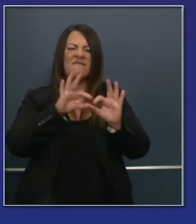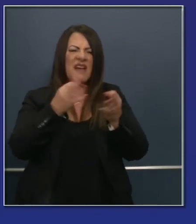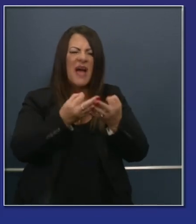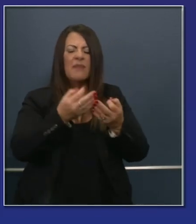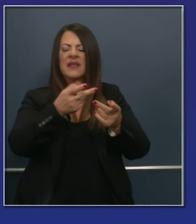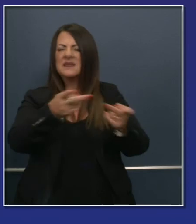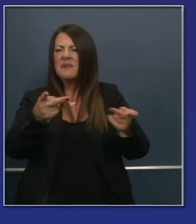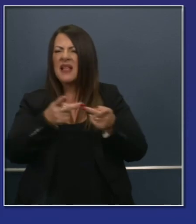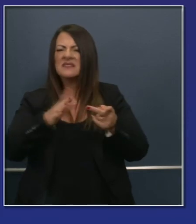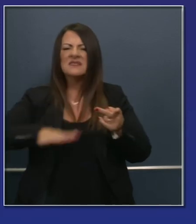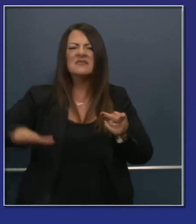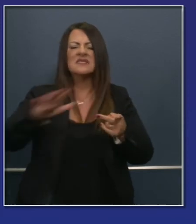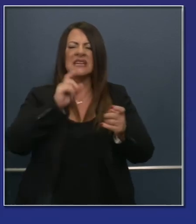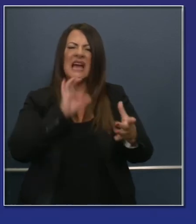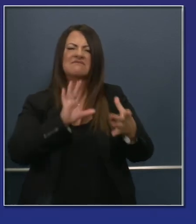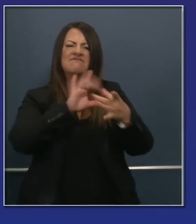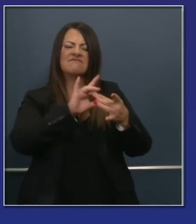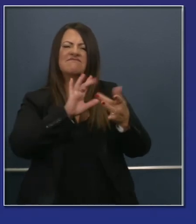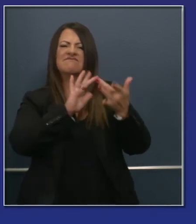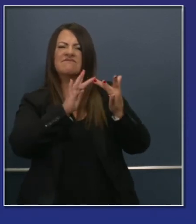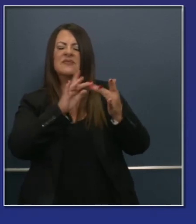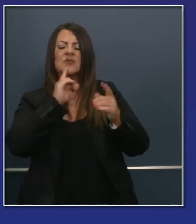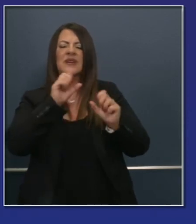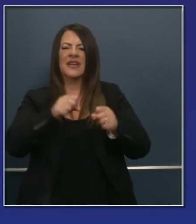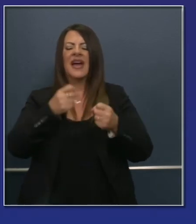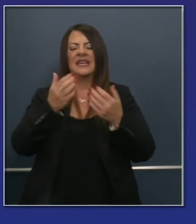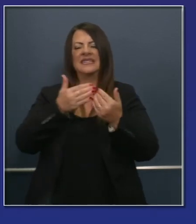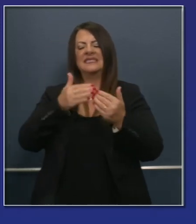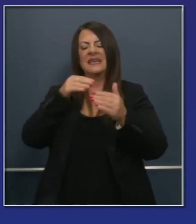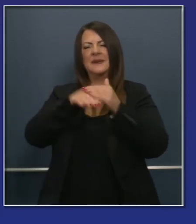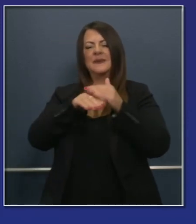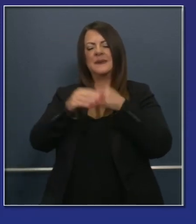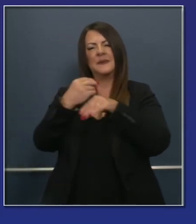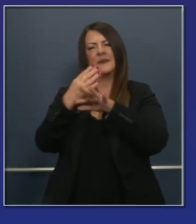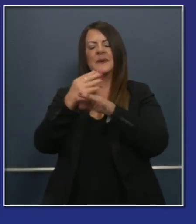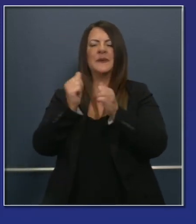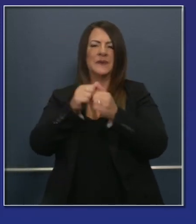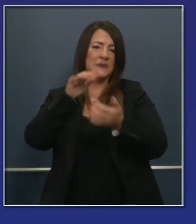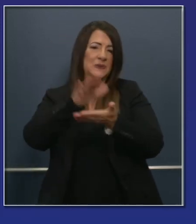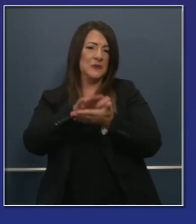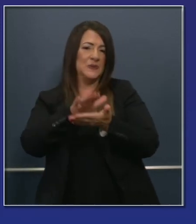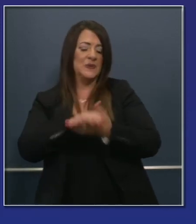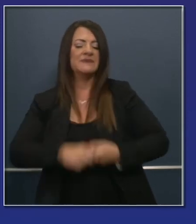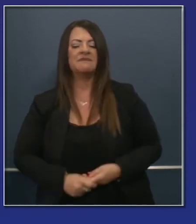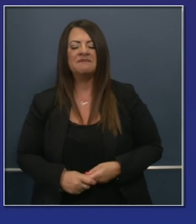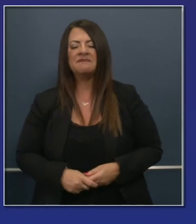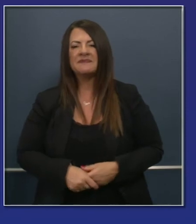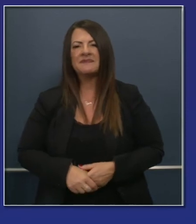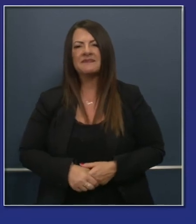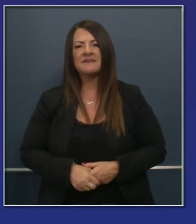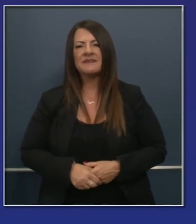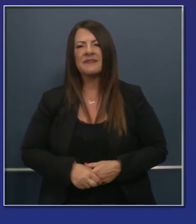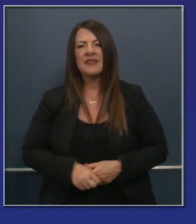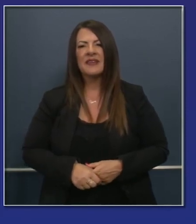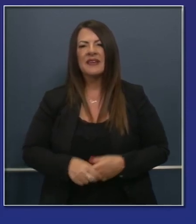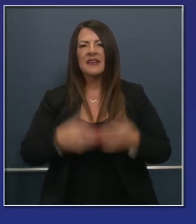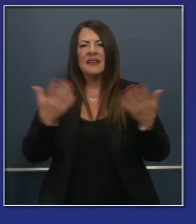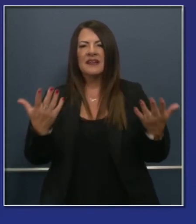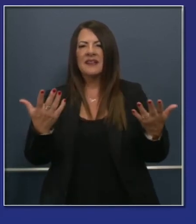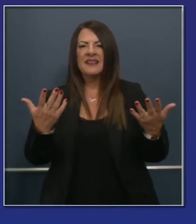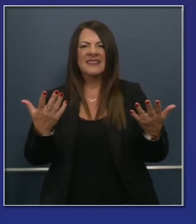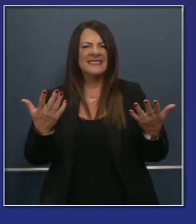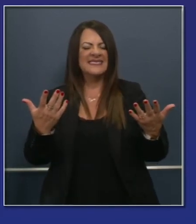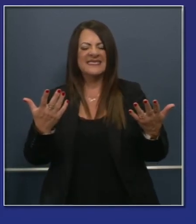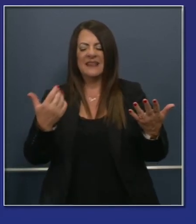divide for our schools the issue though of digital divide can't not be